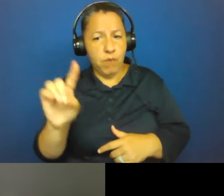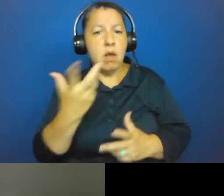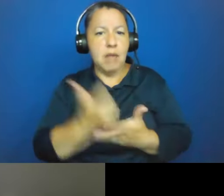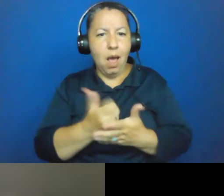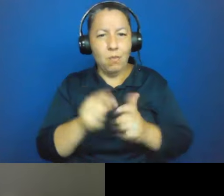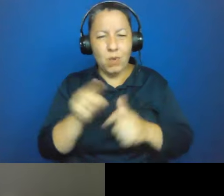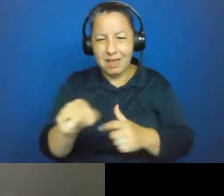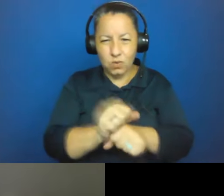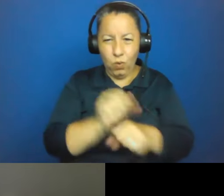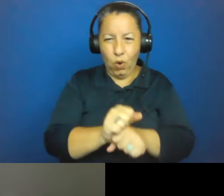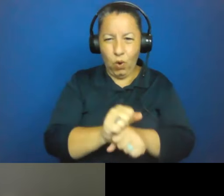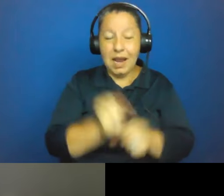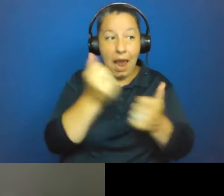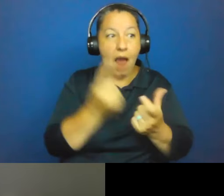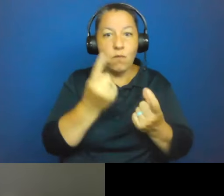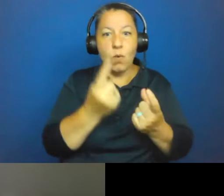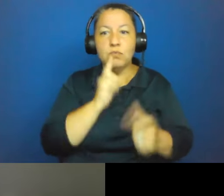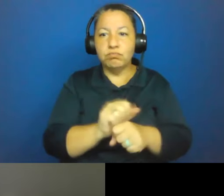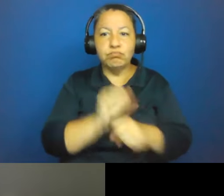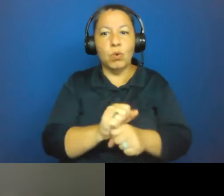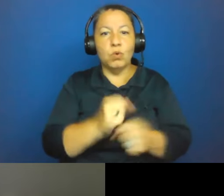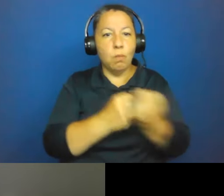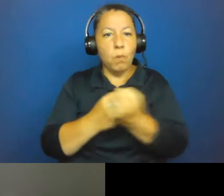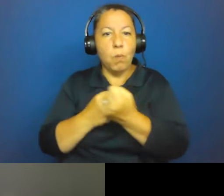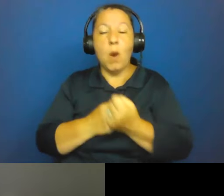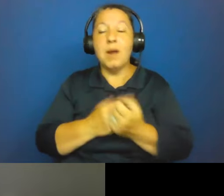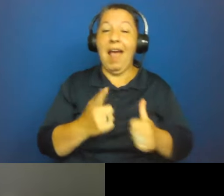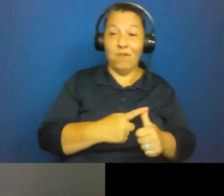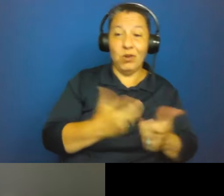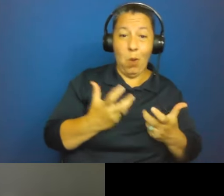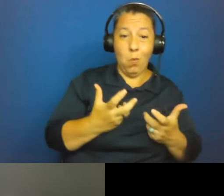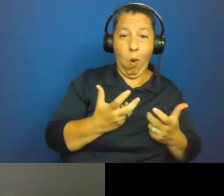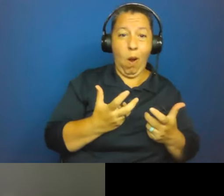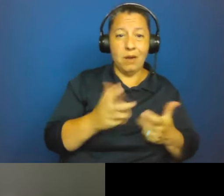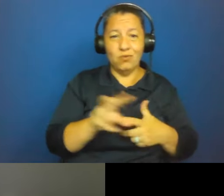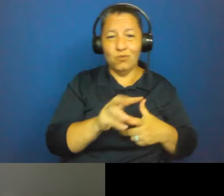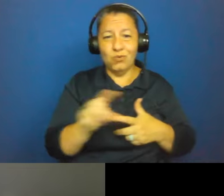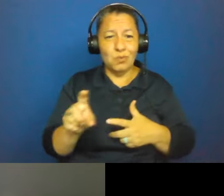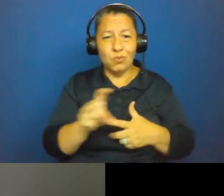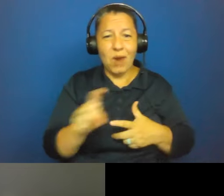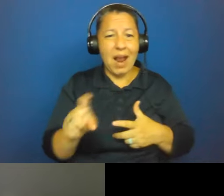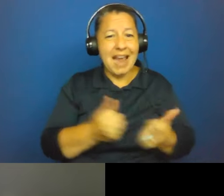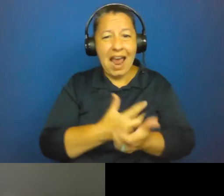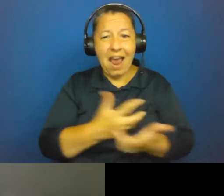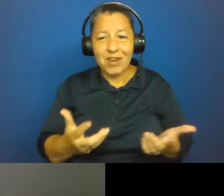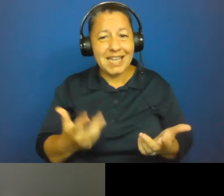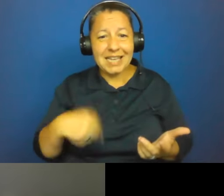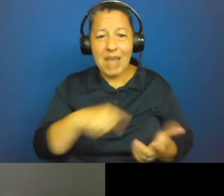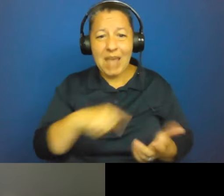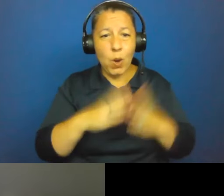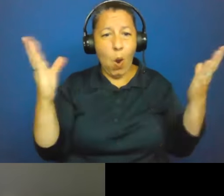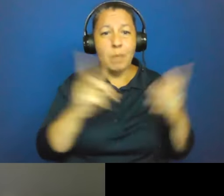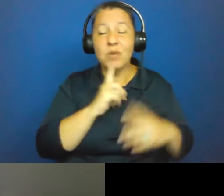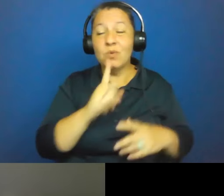Everybody's massively supportive. Initially, they wanted to spray every single inhumation that we opened up. And, in fact, that only introduces